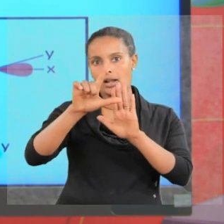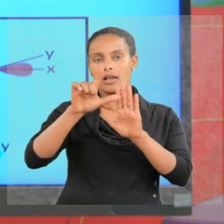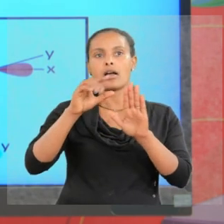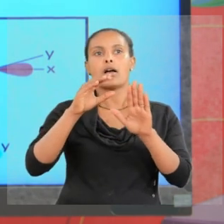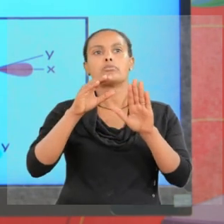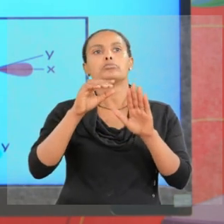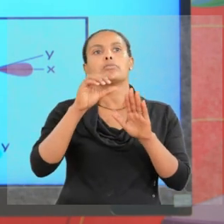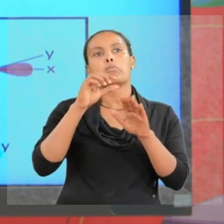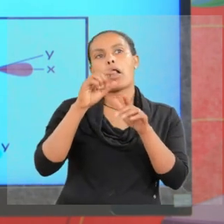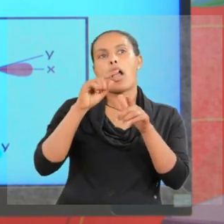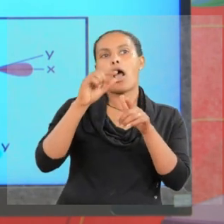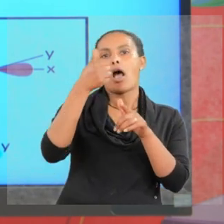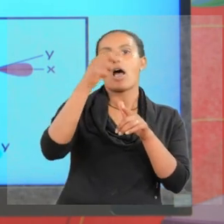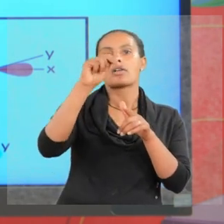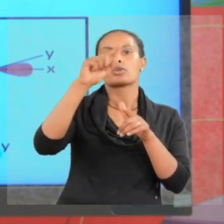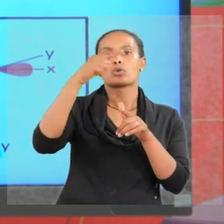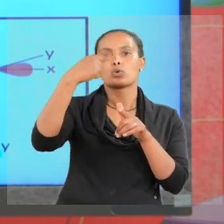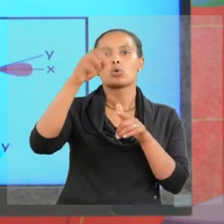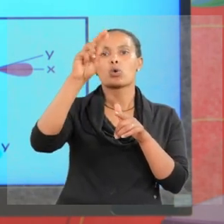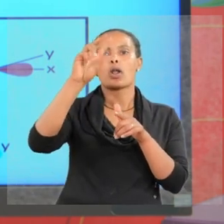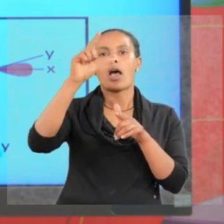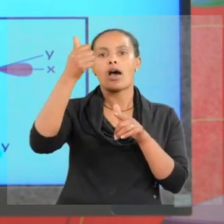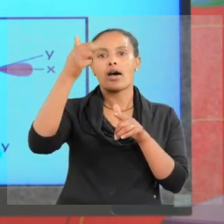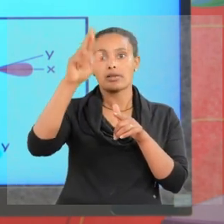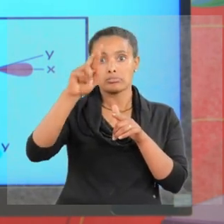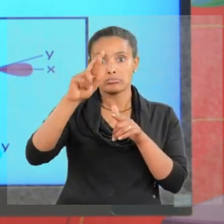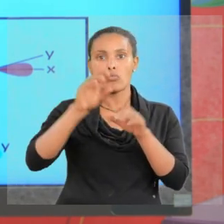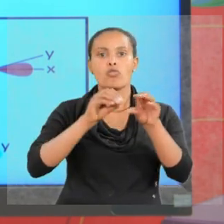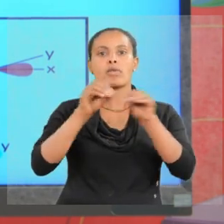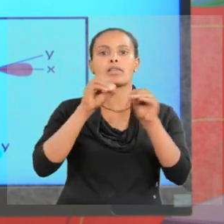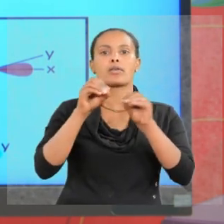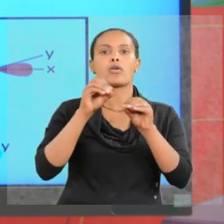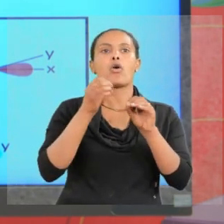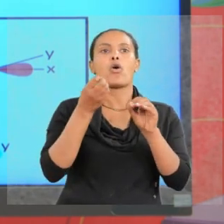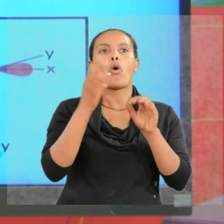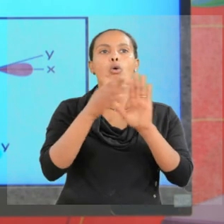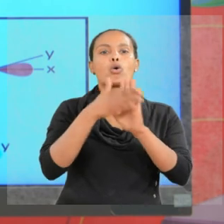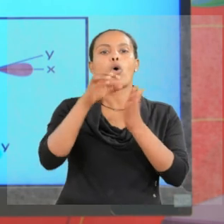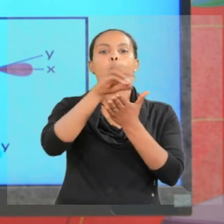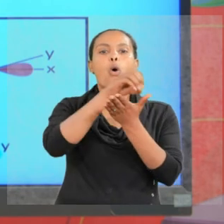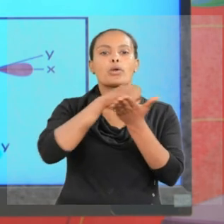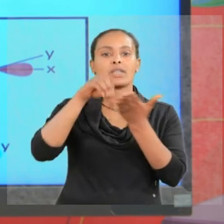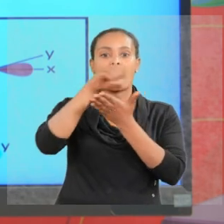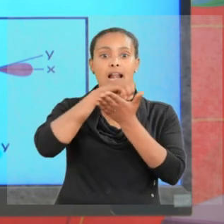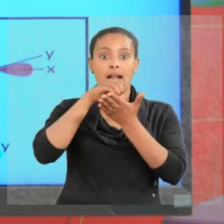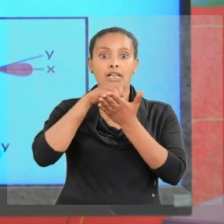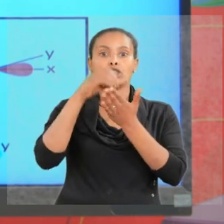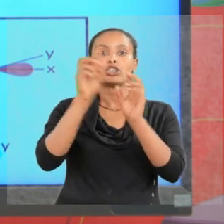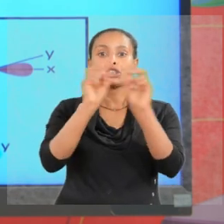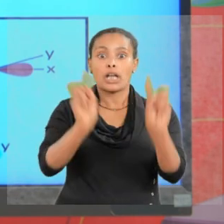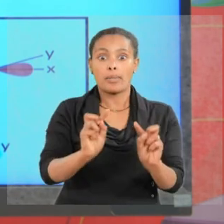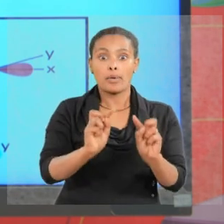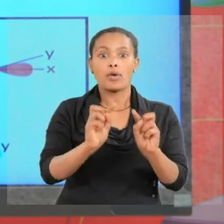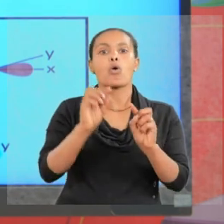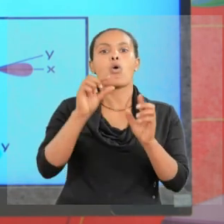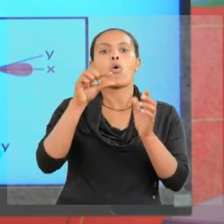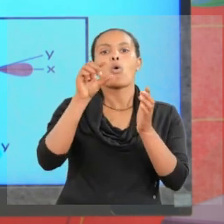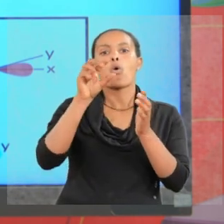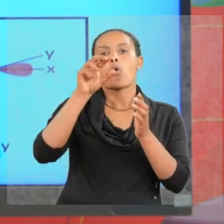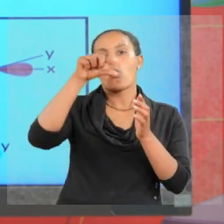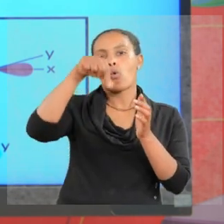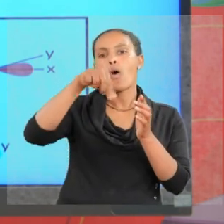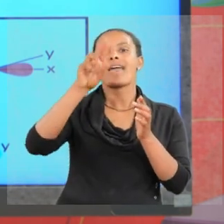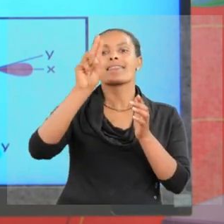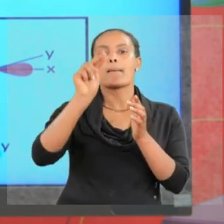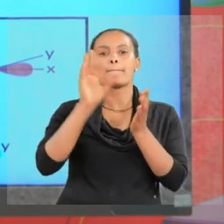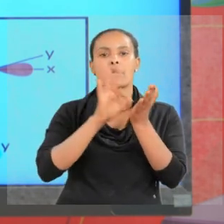angular momentum or subsidiary quantum number or orbital shape quantum number. It